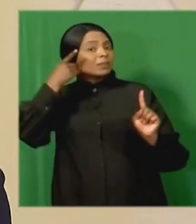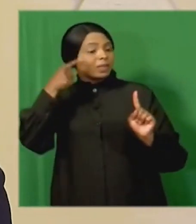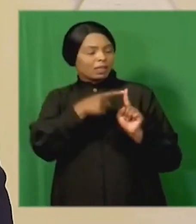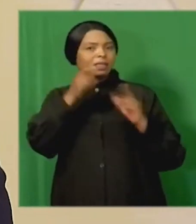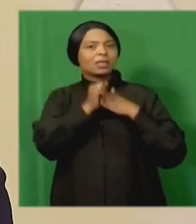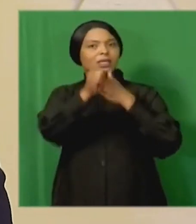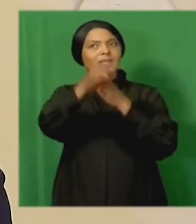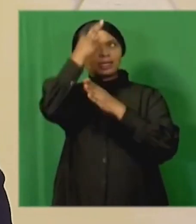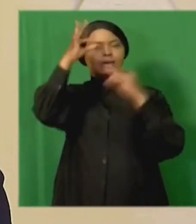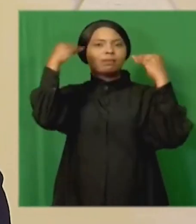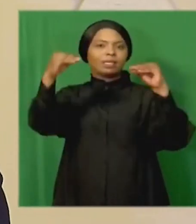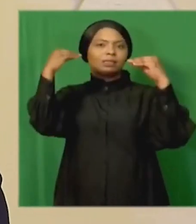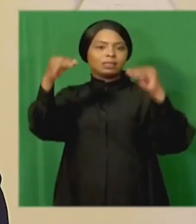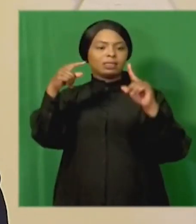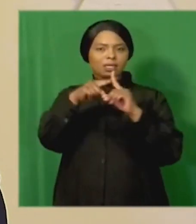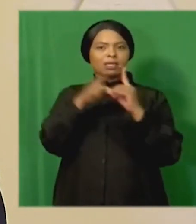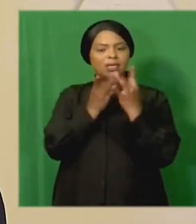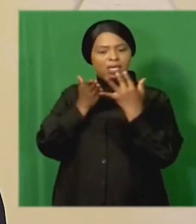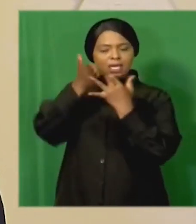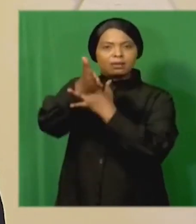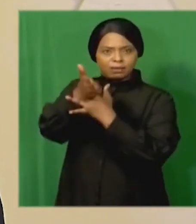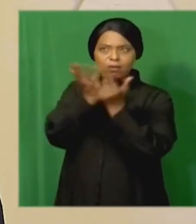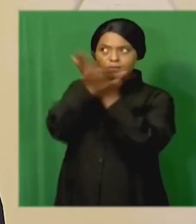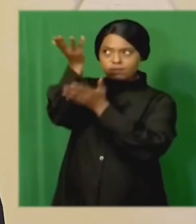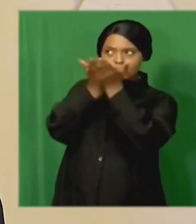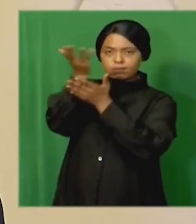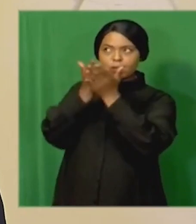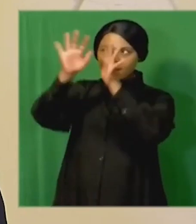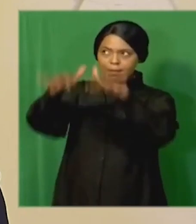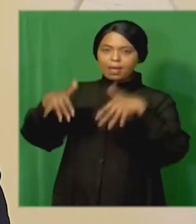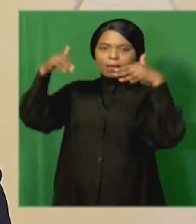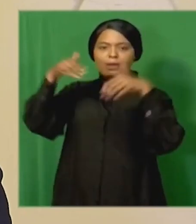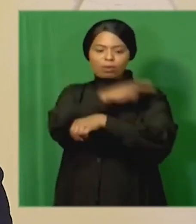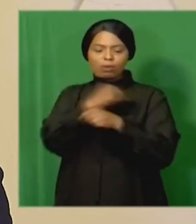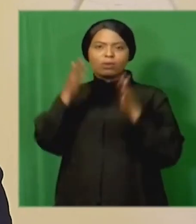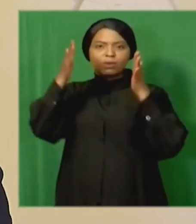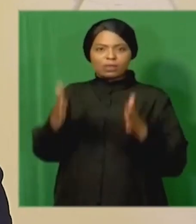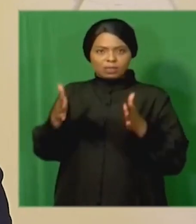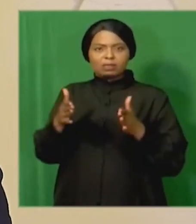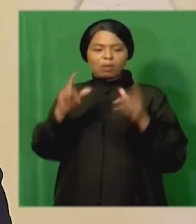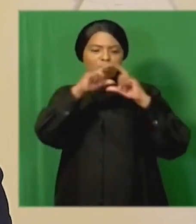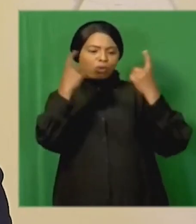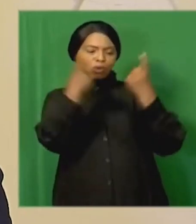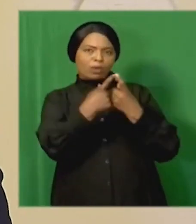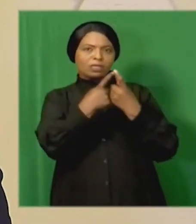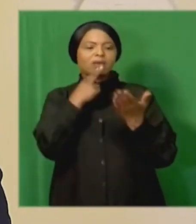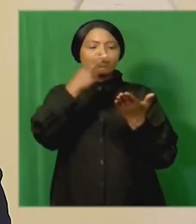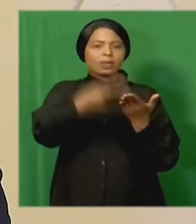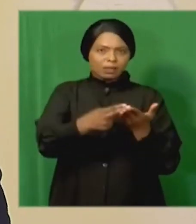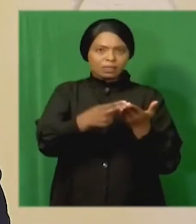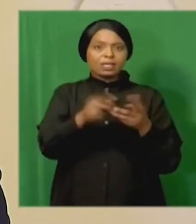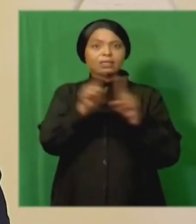the leader of government business will interact with parliament's presiding officers on the commission's recommendations